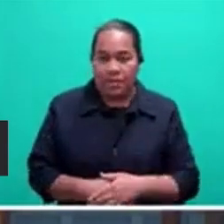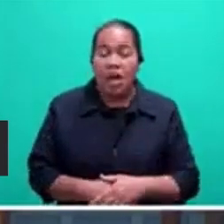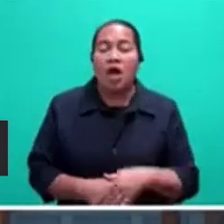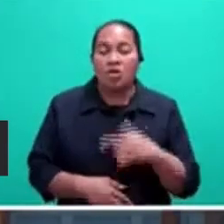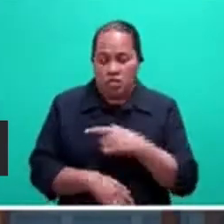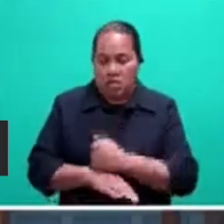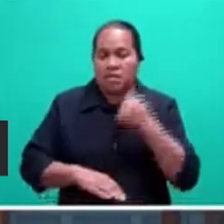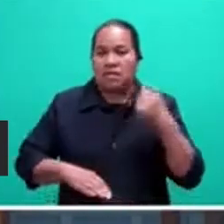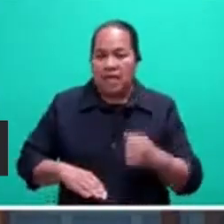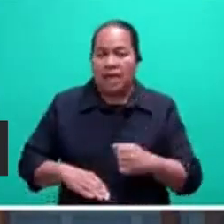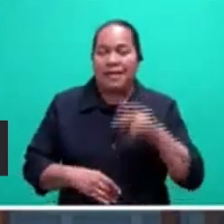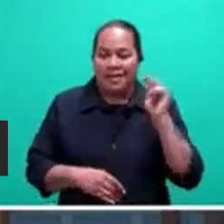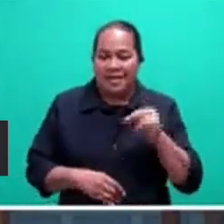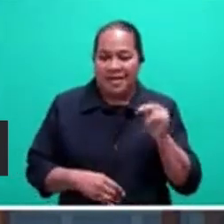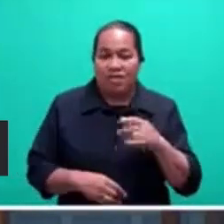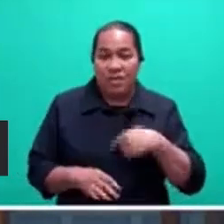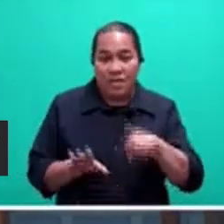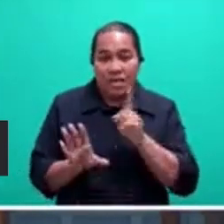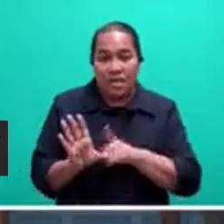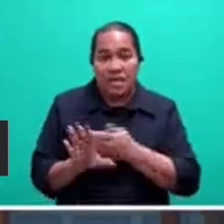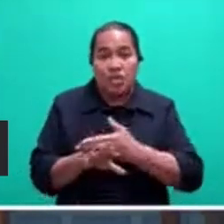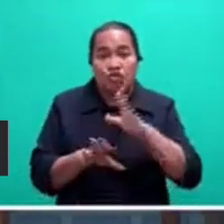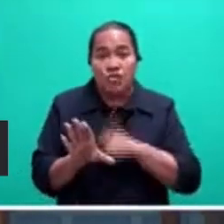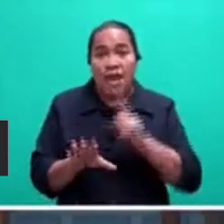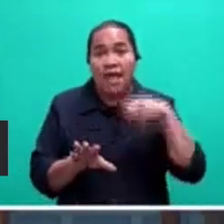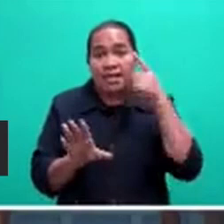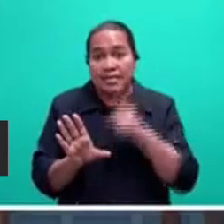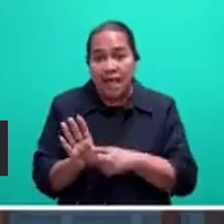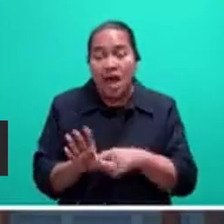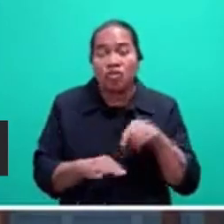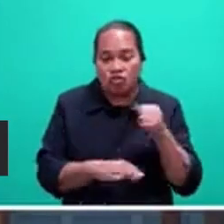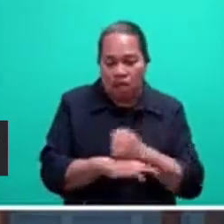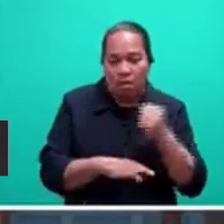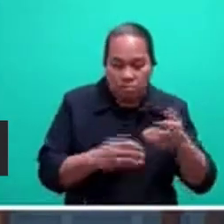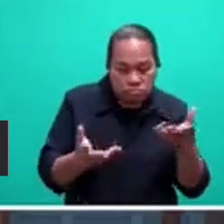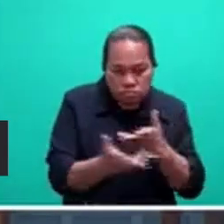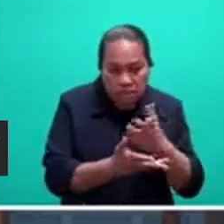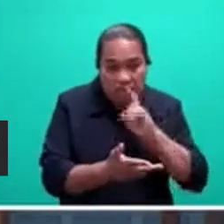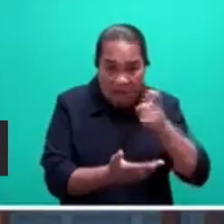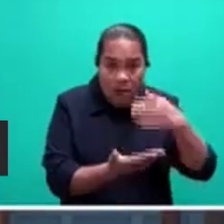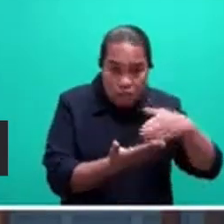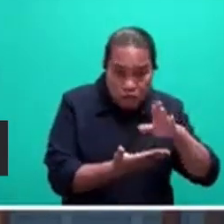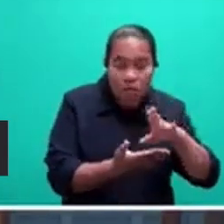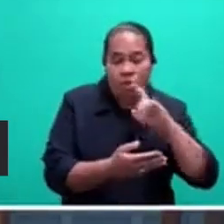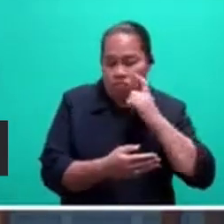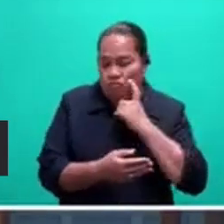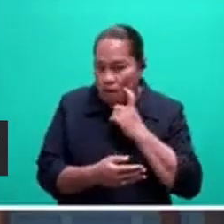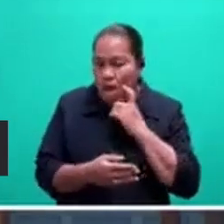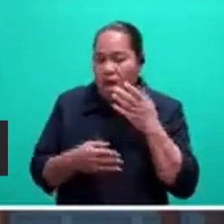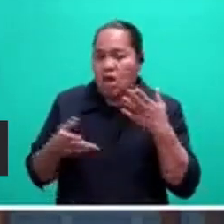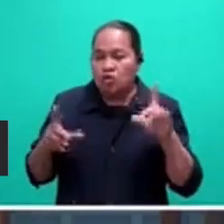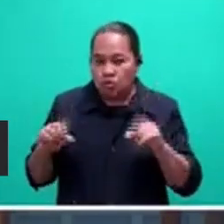in the new year, Mr. Speaker, sir, through Cabinet's approval, and we will carry out